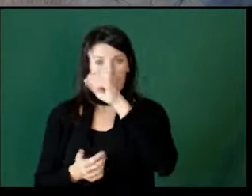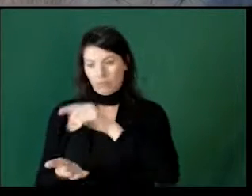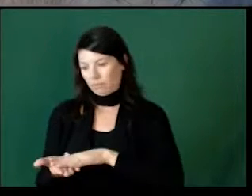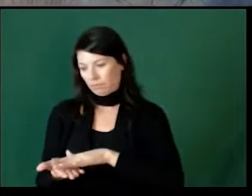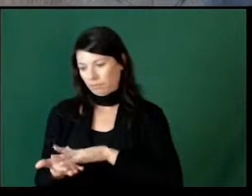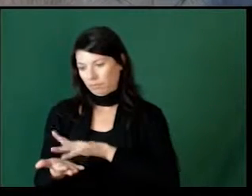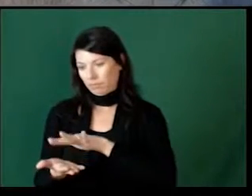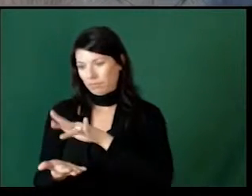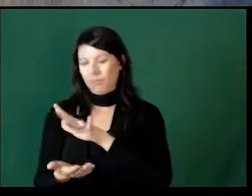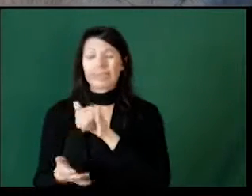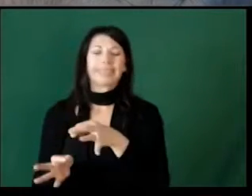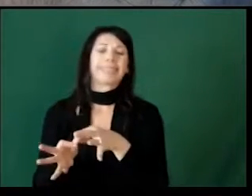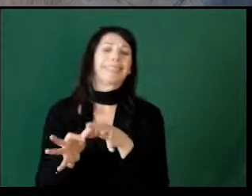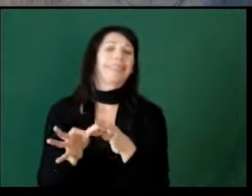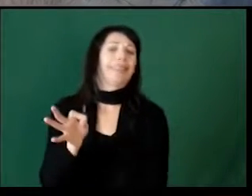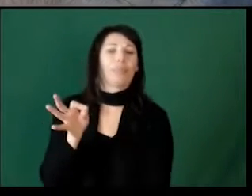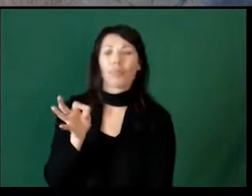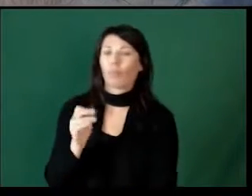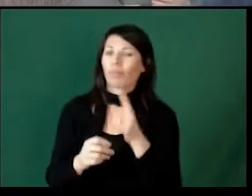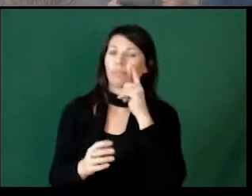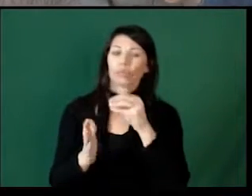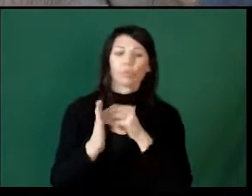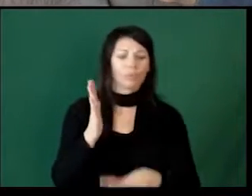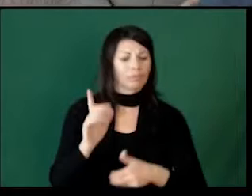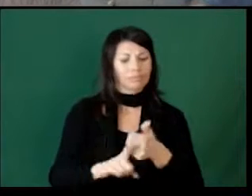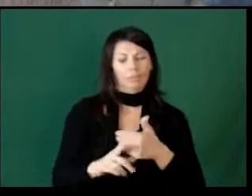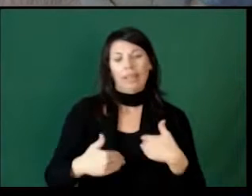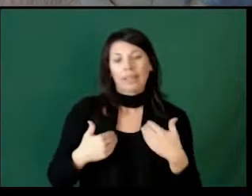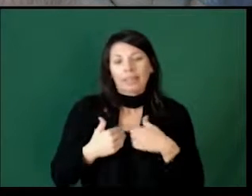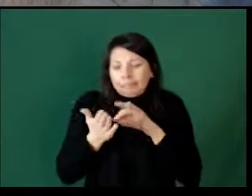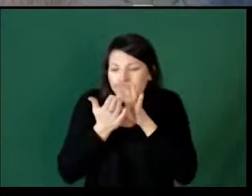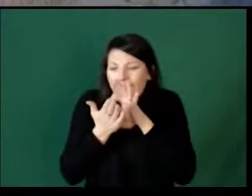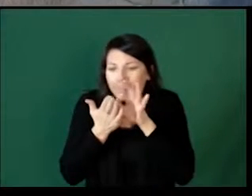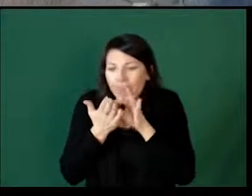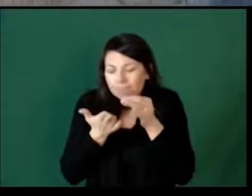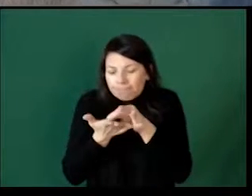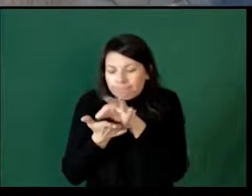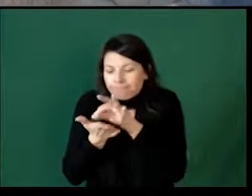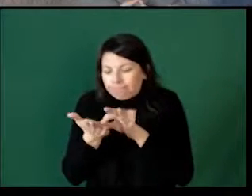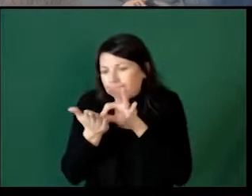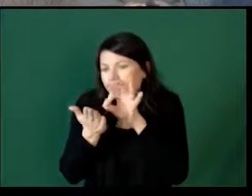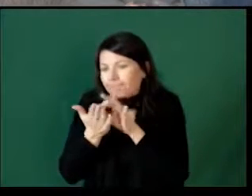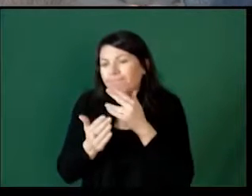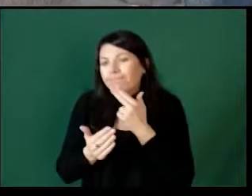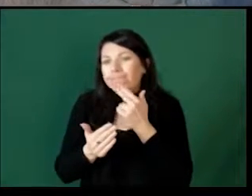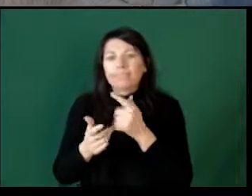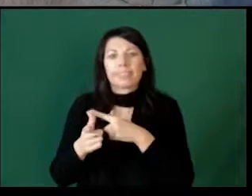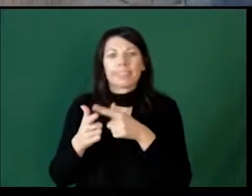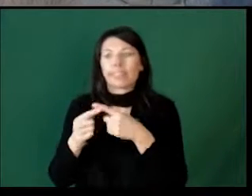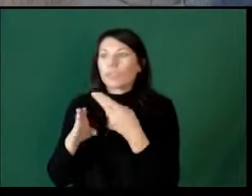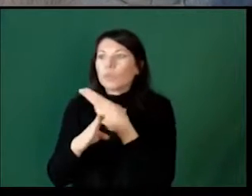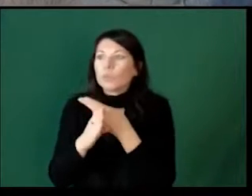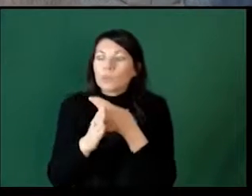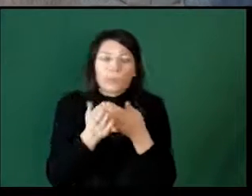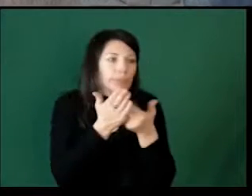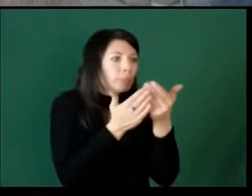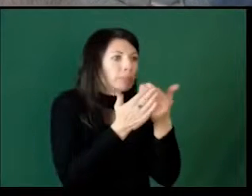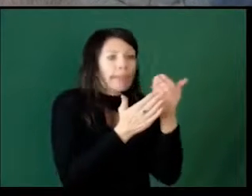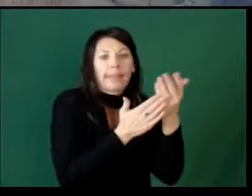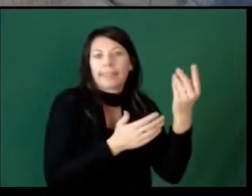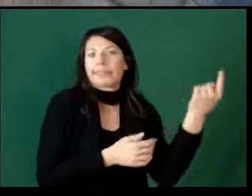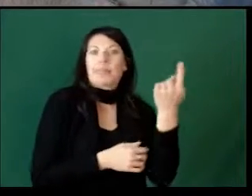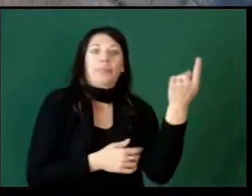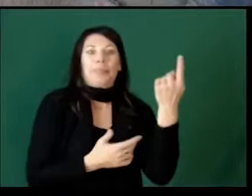Pennies in a jar are so simple for students who are very young. They get to count the pennies. They can use the